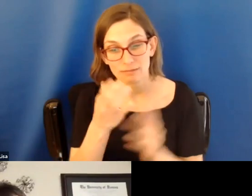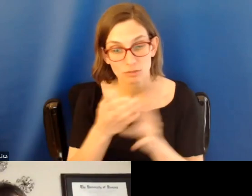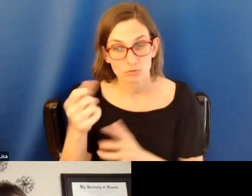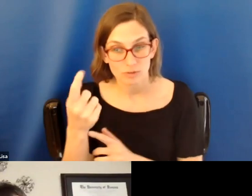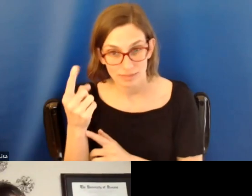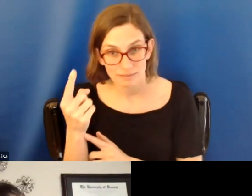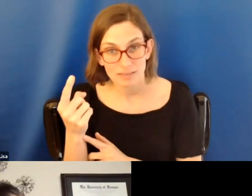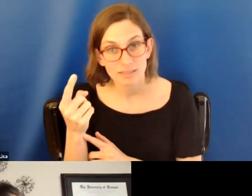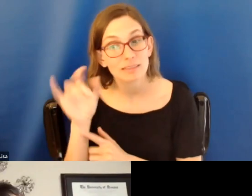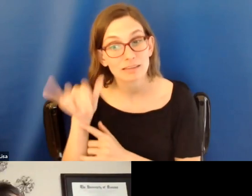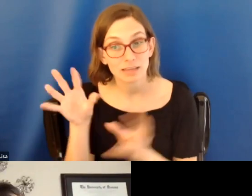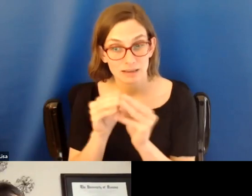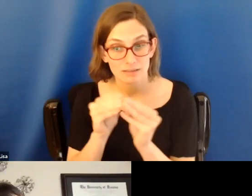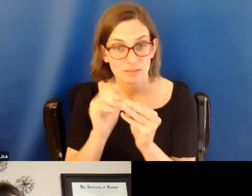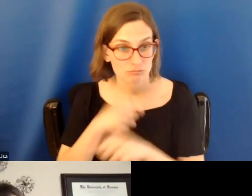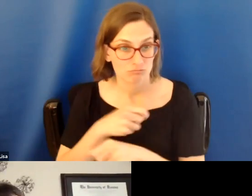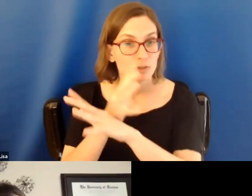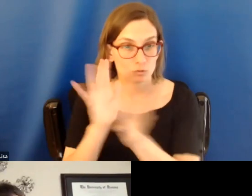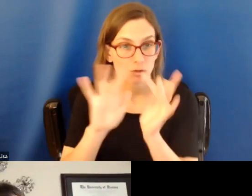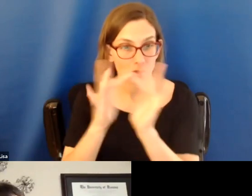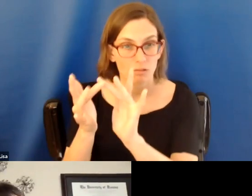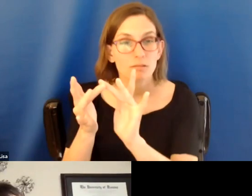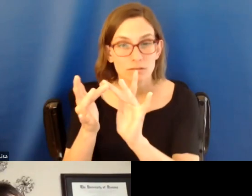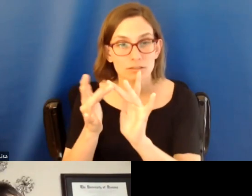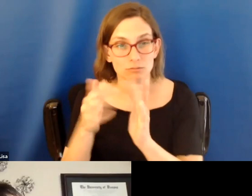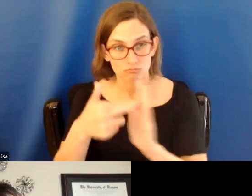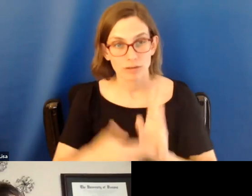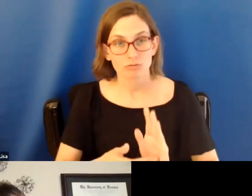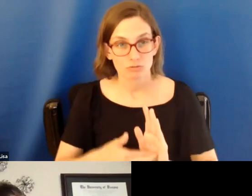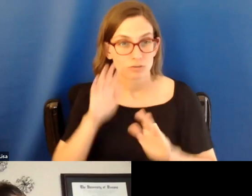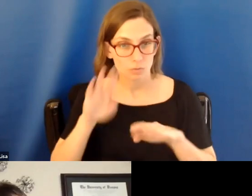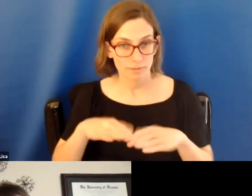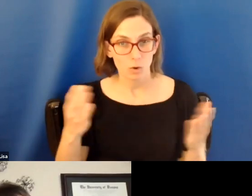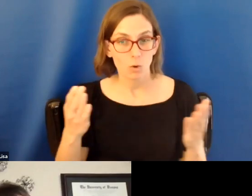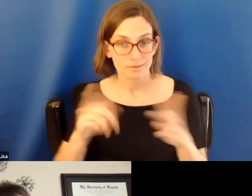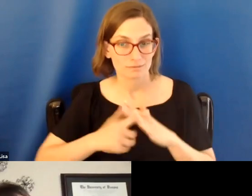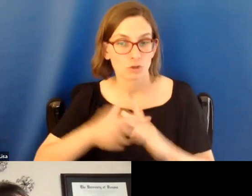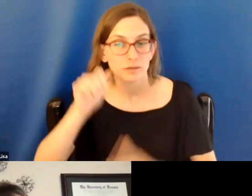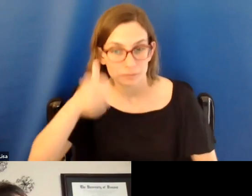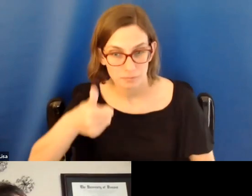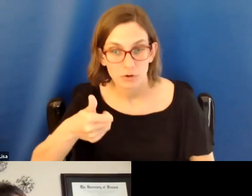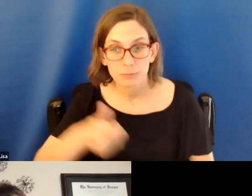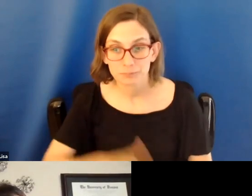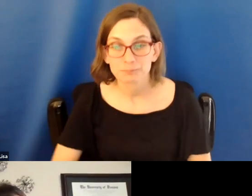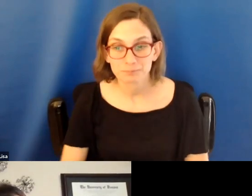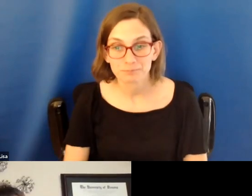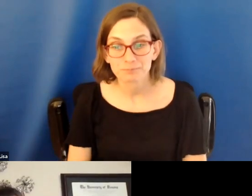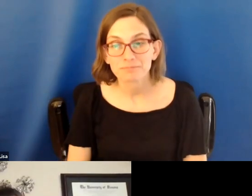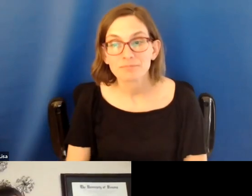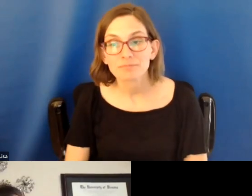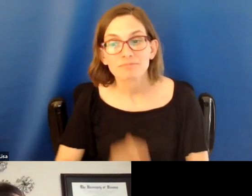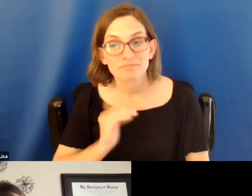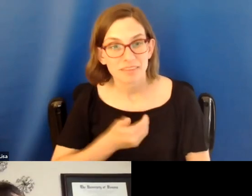This will be a virtual conference. The registration should be open tomorrow. Our